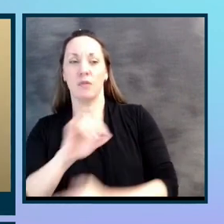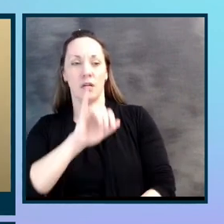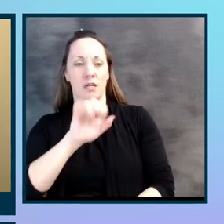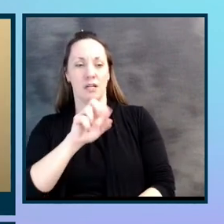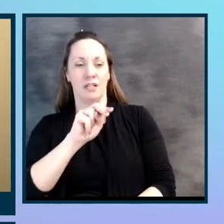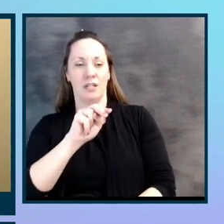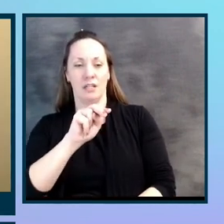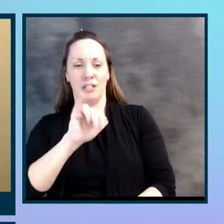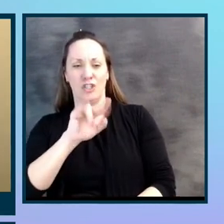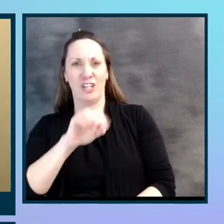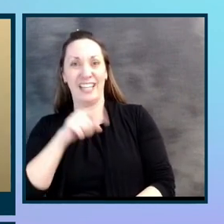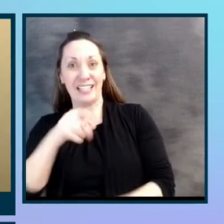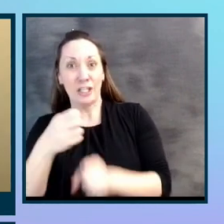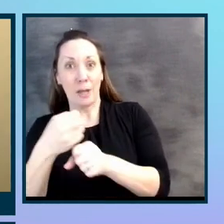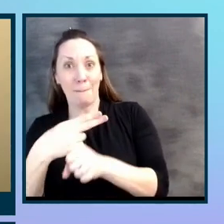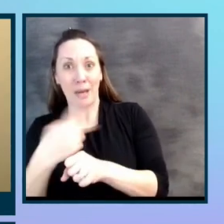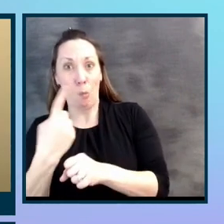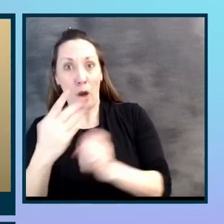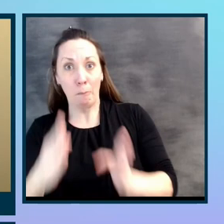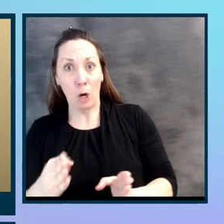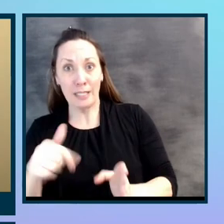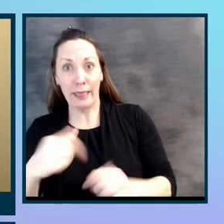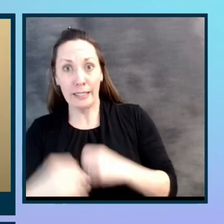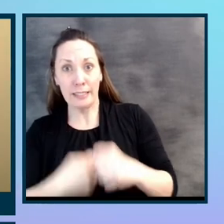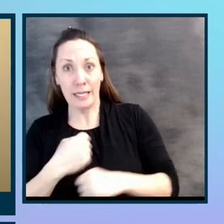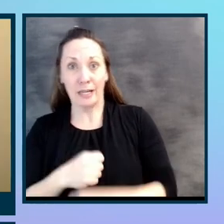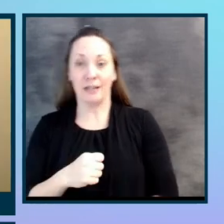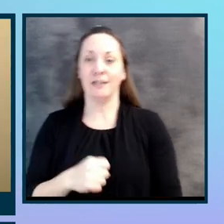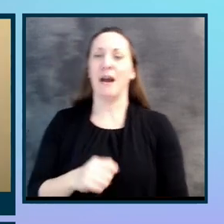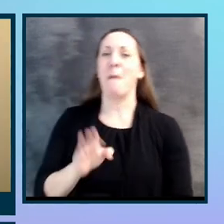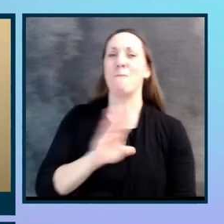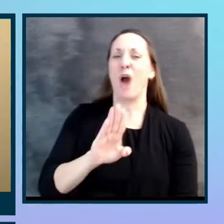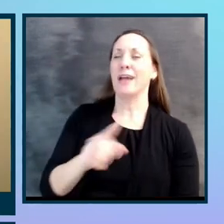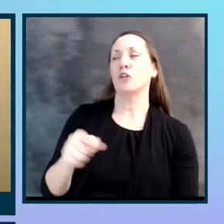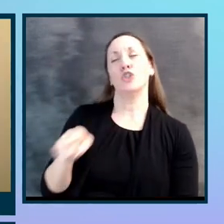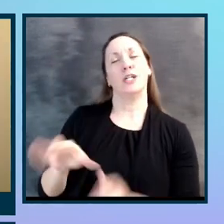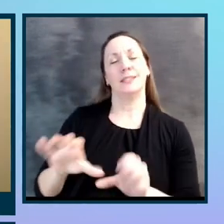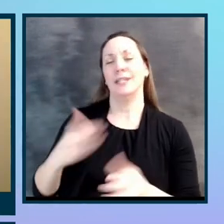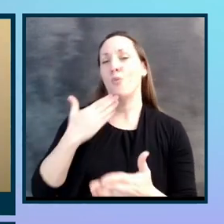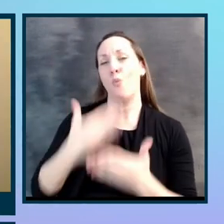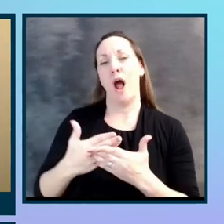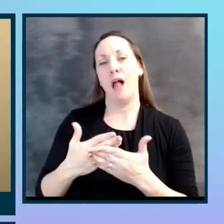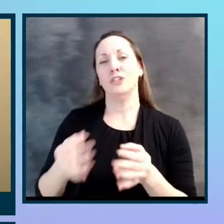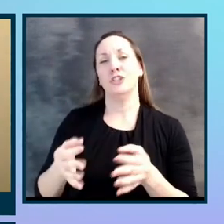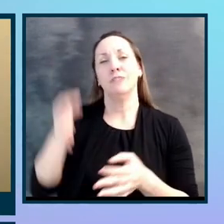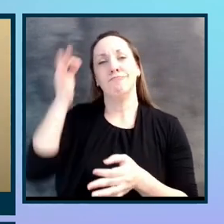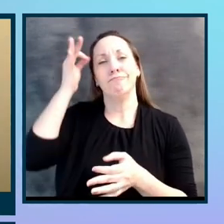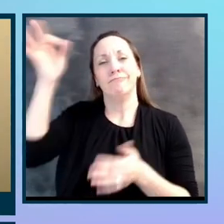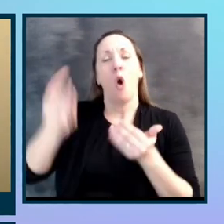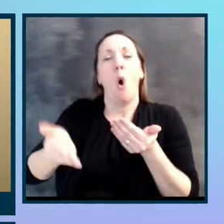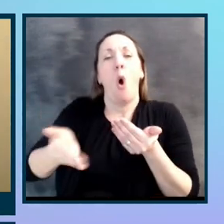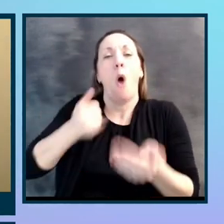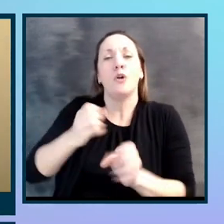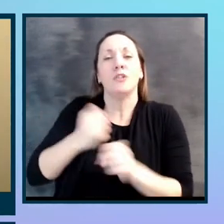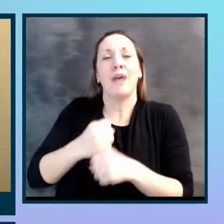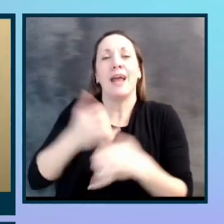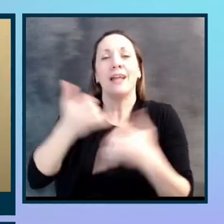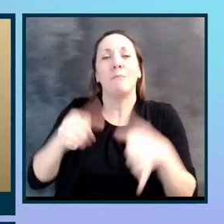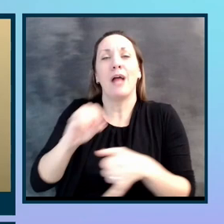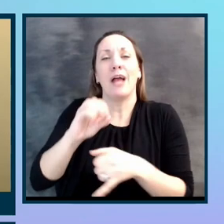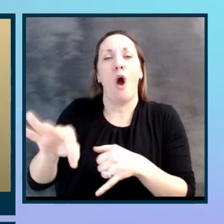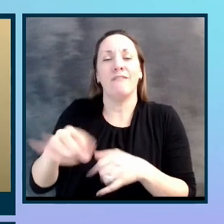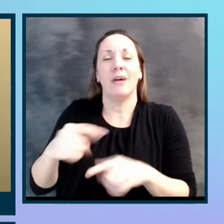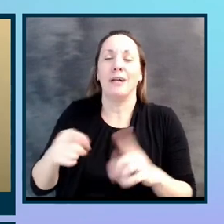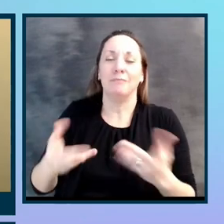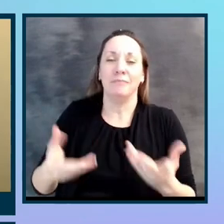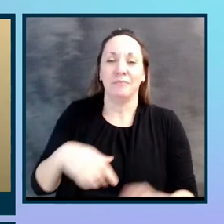person this year? And she did very well. She almost made the playoff. She lost out on making the playoffs in the final week of the regular season.